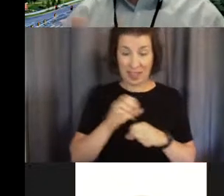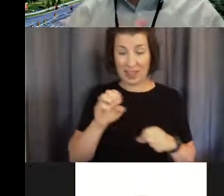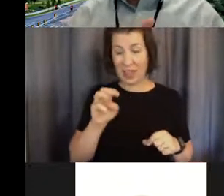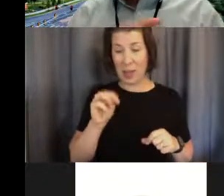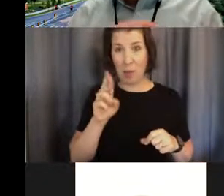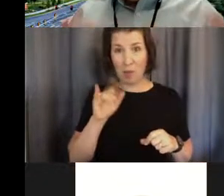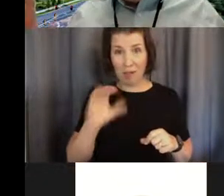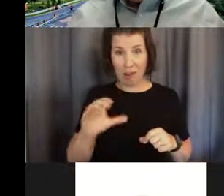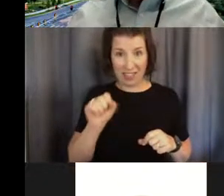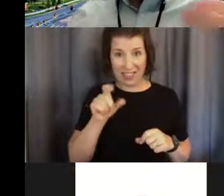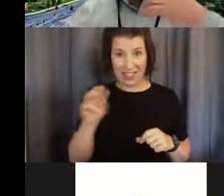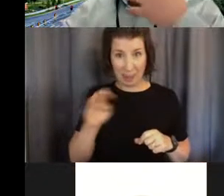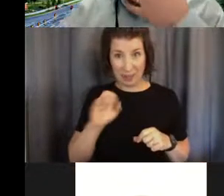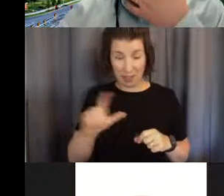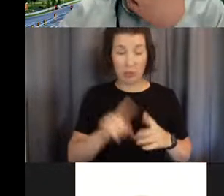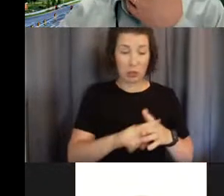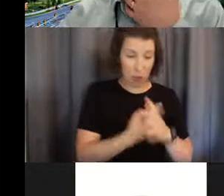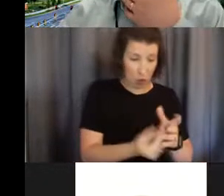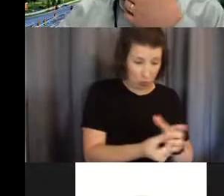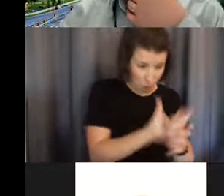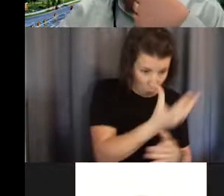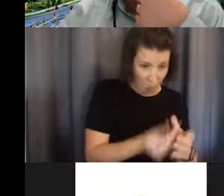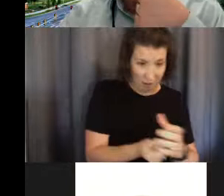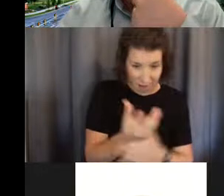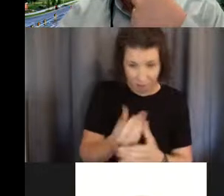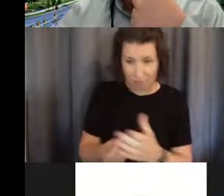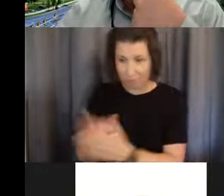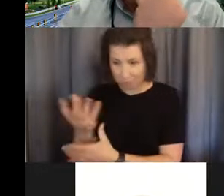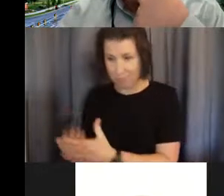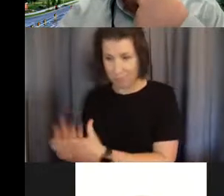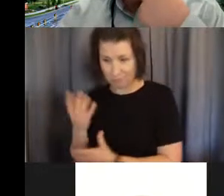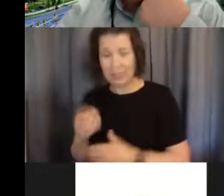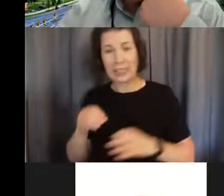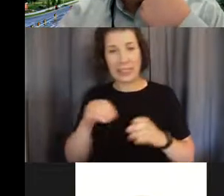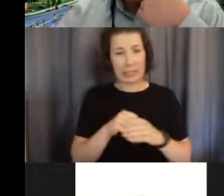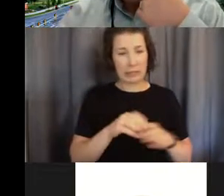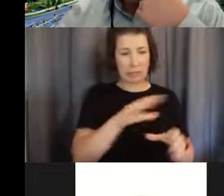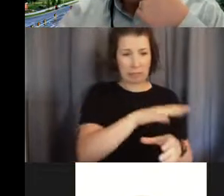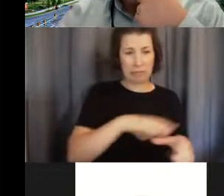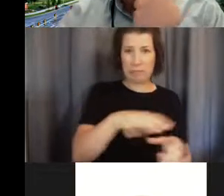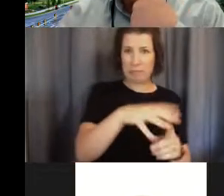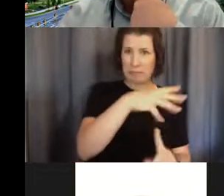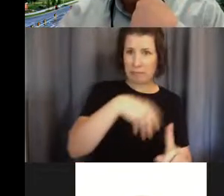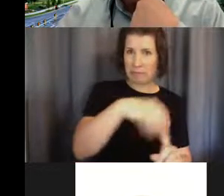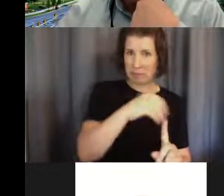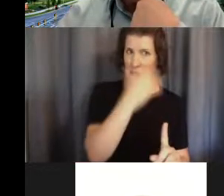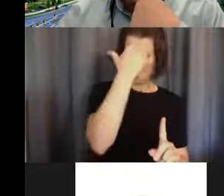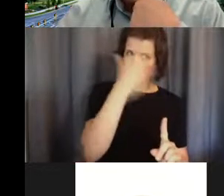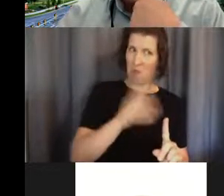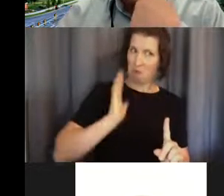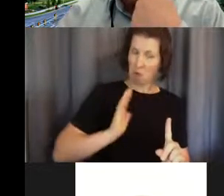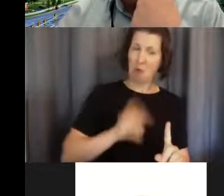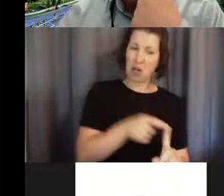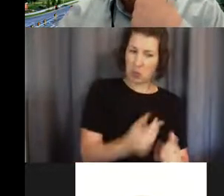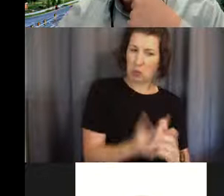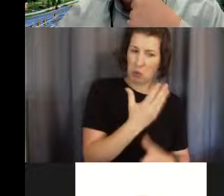cells and start growing them in conditions that I know it generated heart cells at times. And